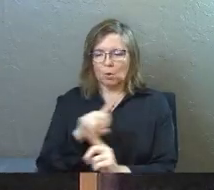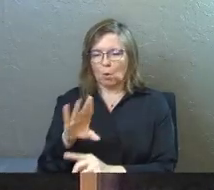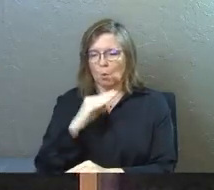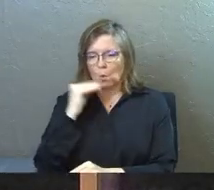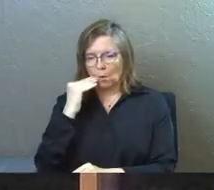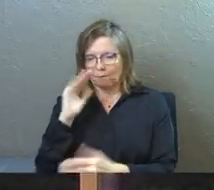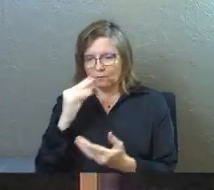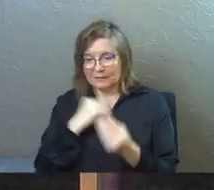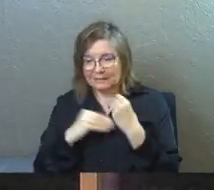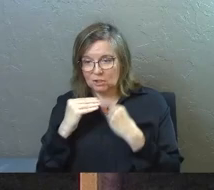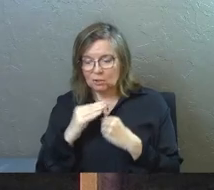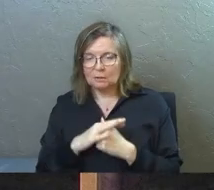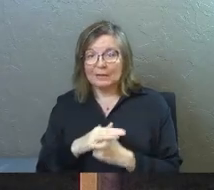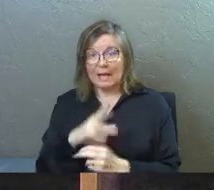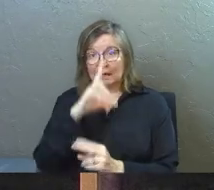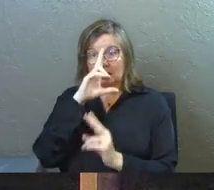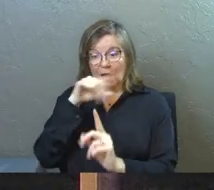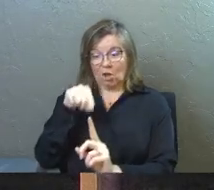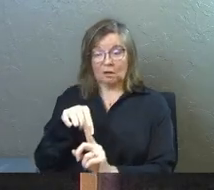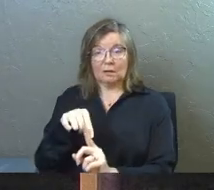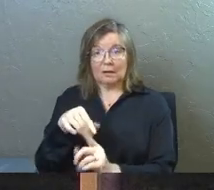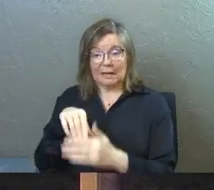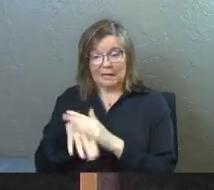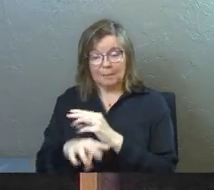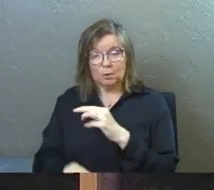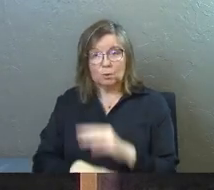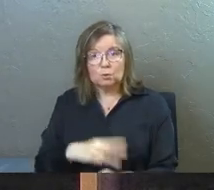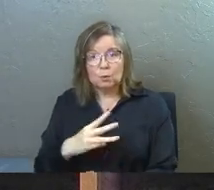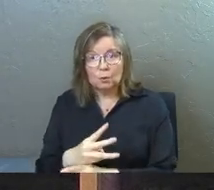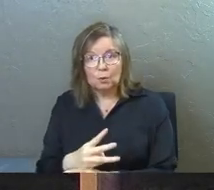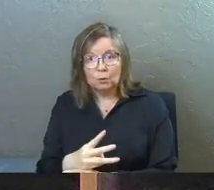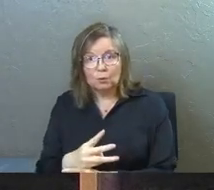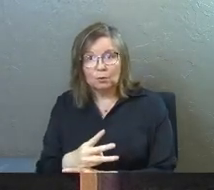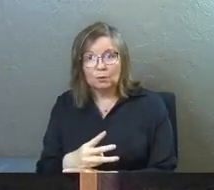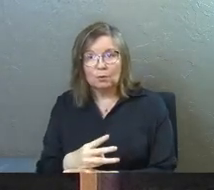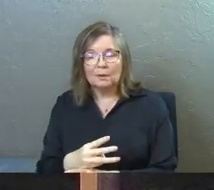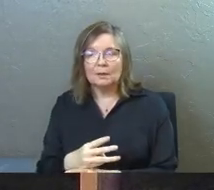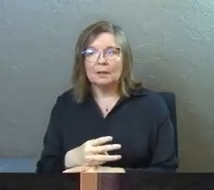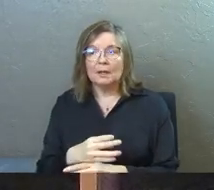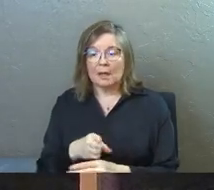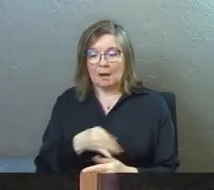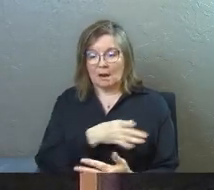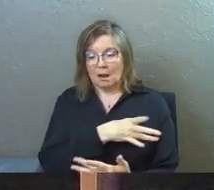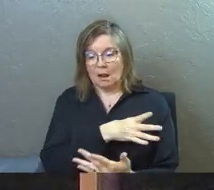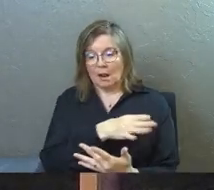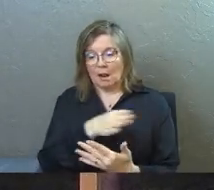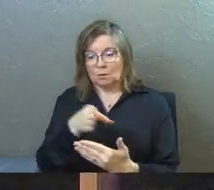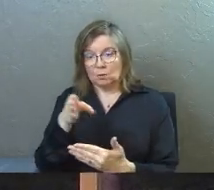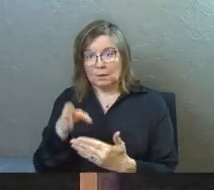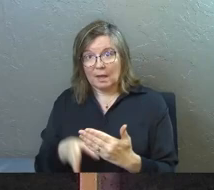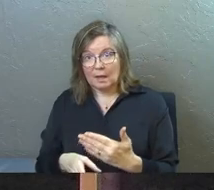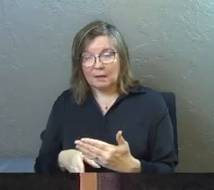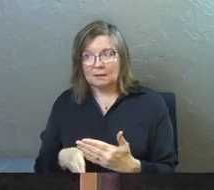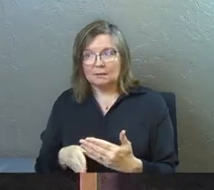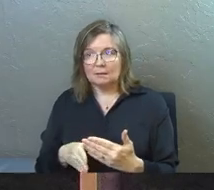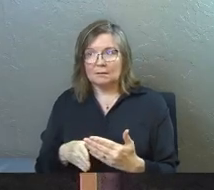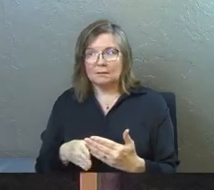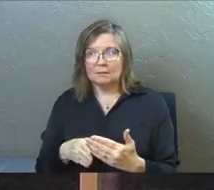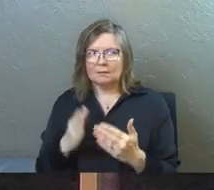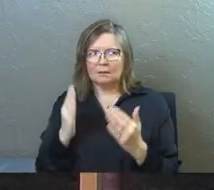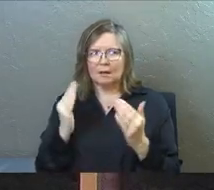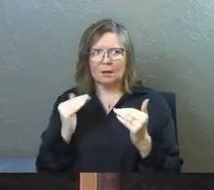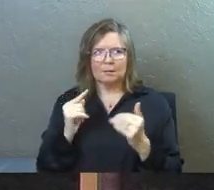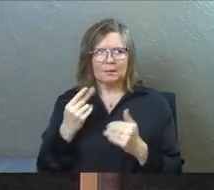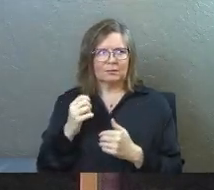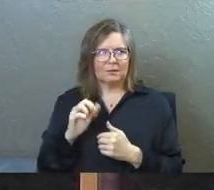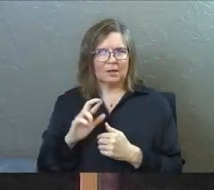And Jesus came and honored Zacchaeus and came into his world. And it gets to the end. I hope that was thunder.